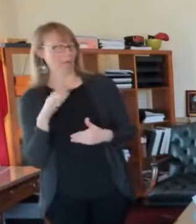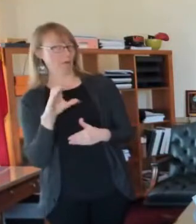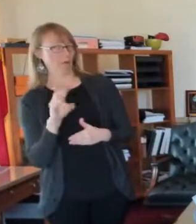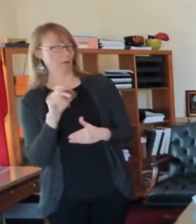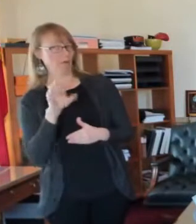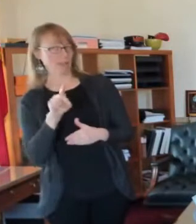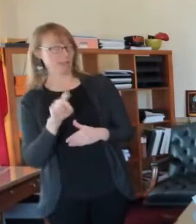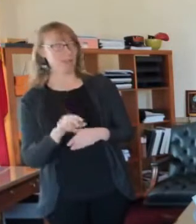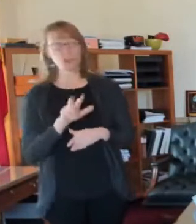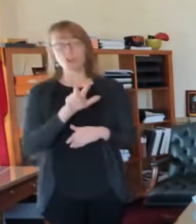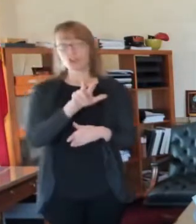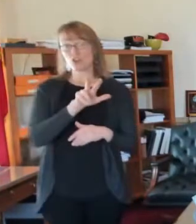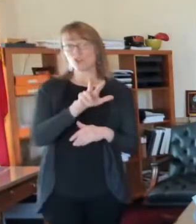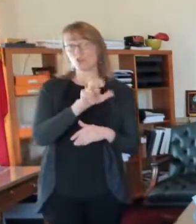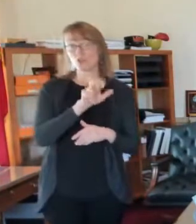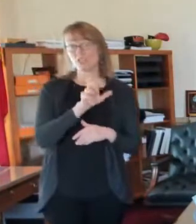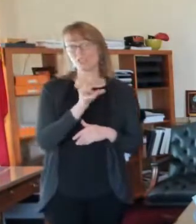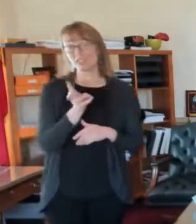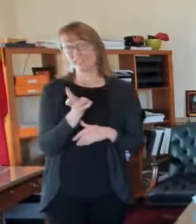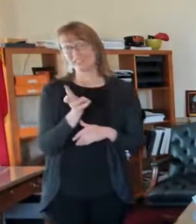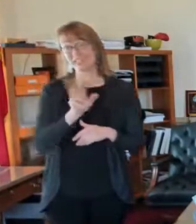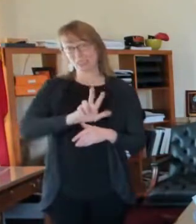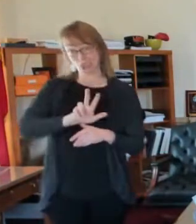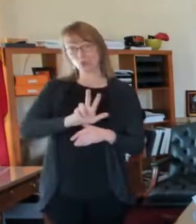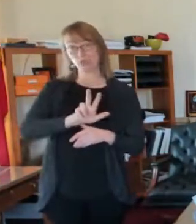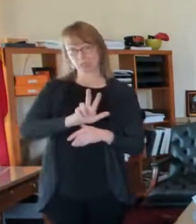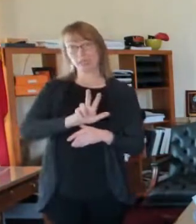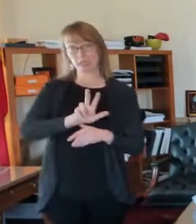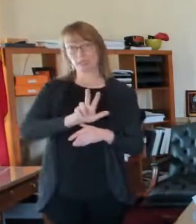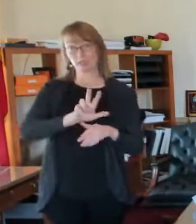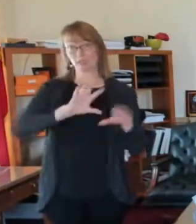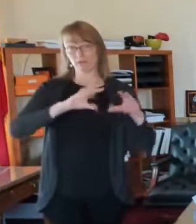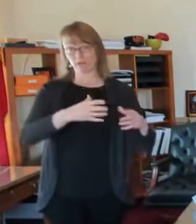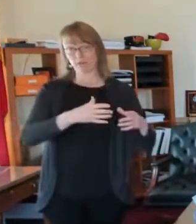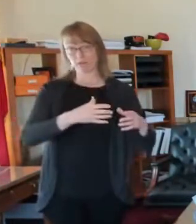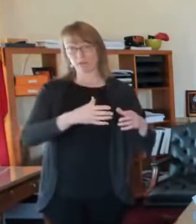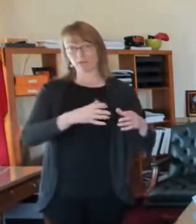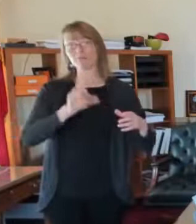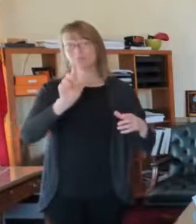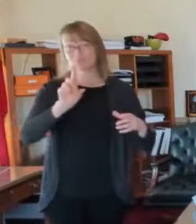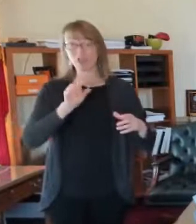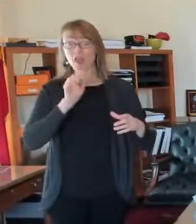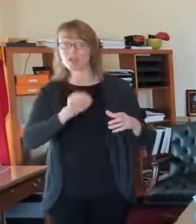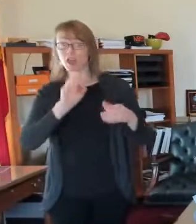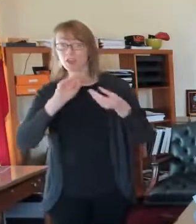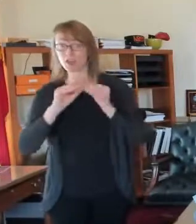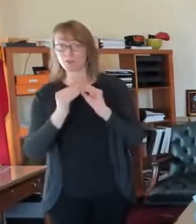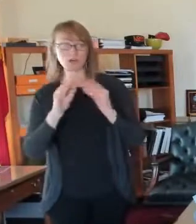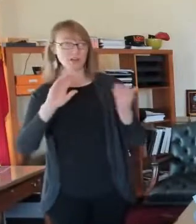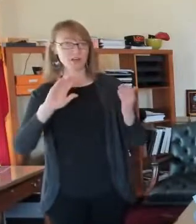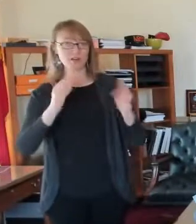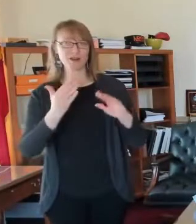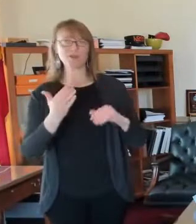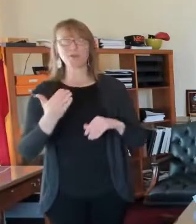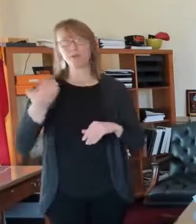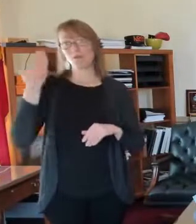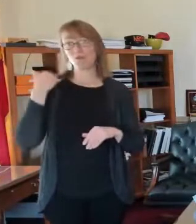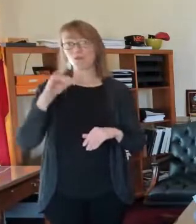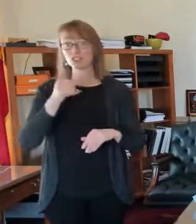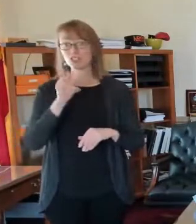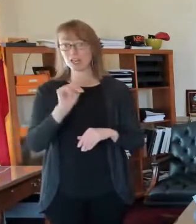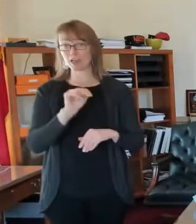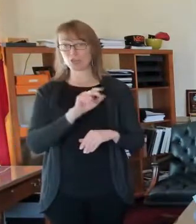363. Uh, if you look back to say January 23rd,